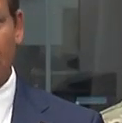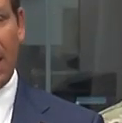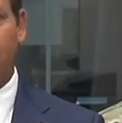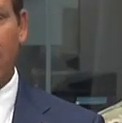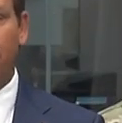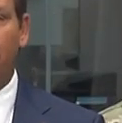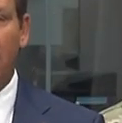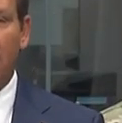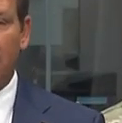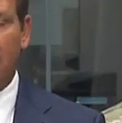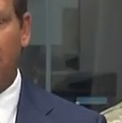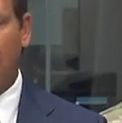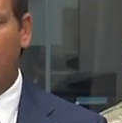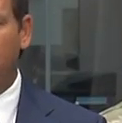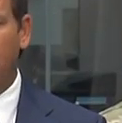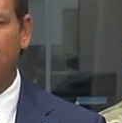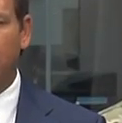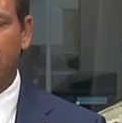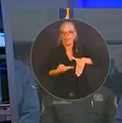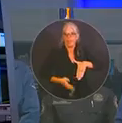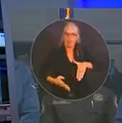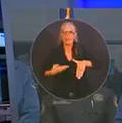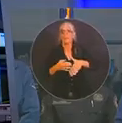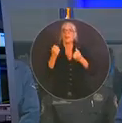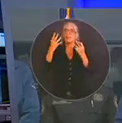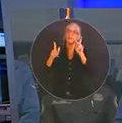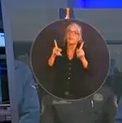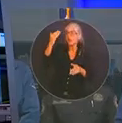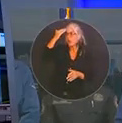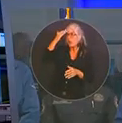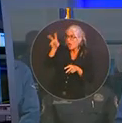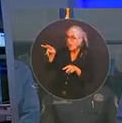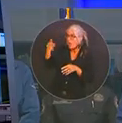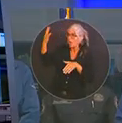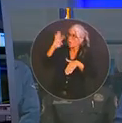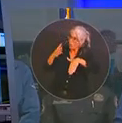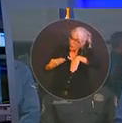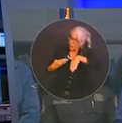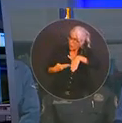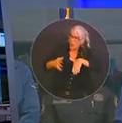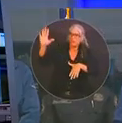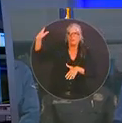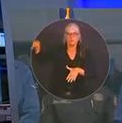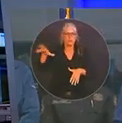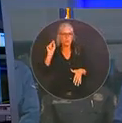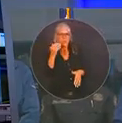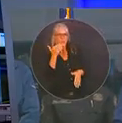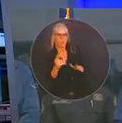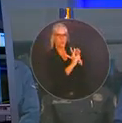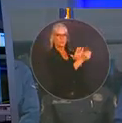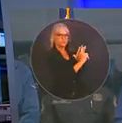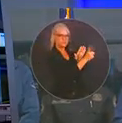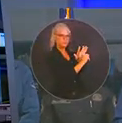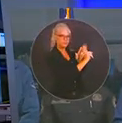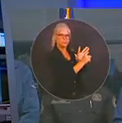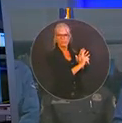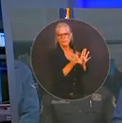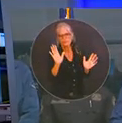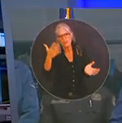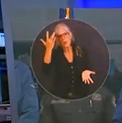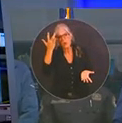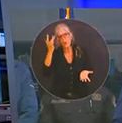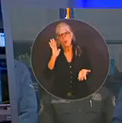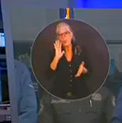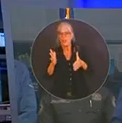so you've had a lot of people that have evacuated from some of those barrier islands. So just know it's possible that it could hit north of Tampa Bay. could hit